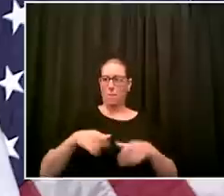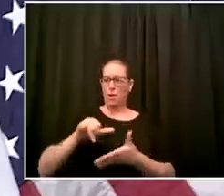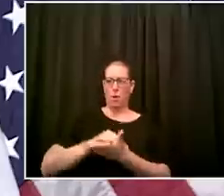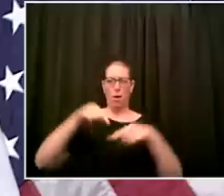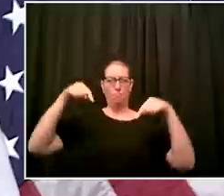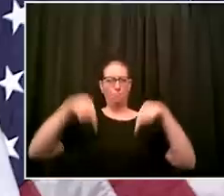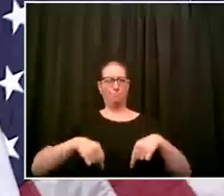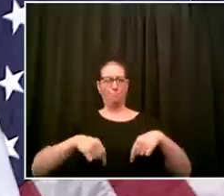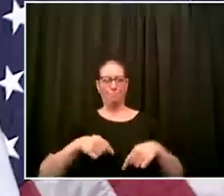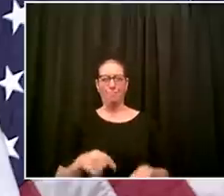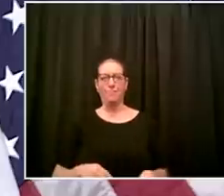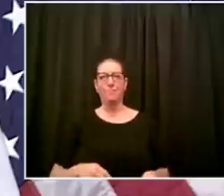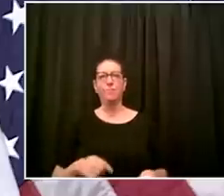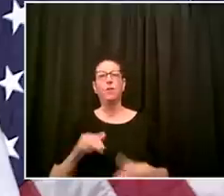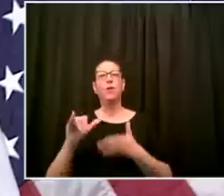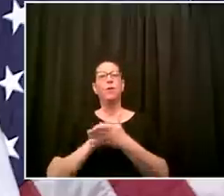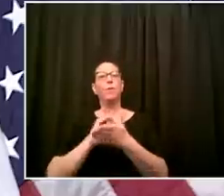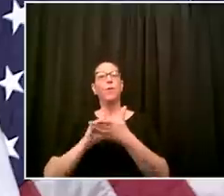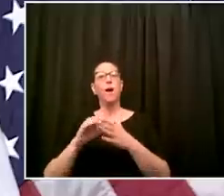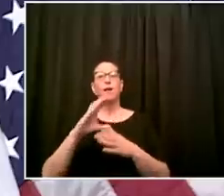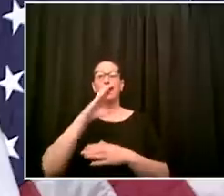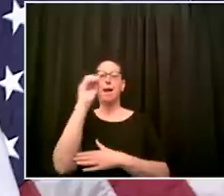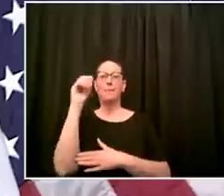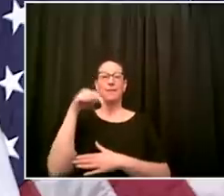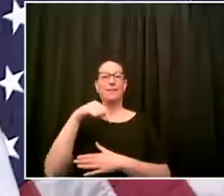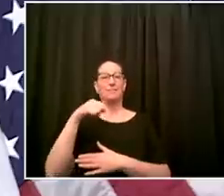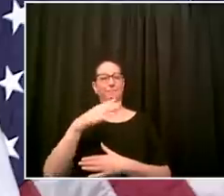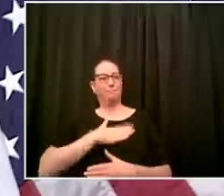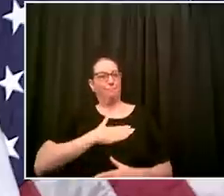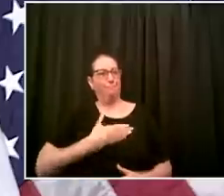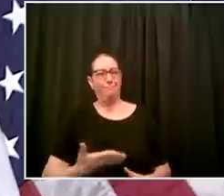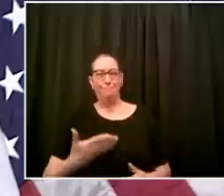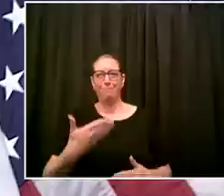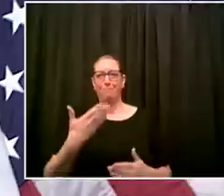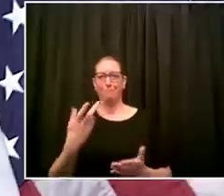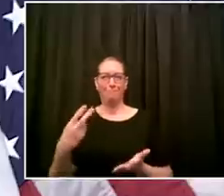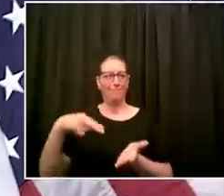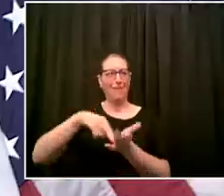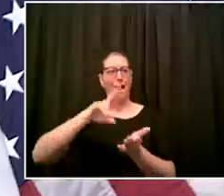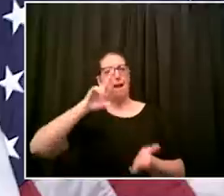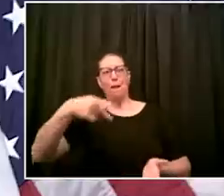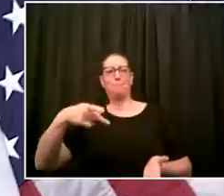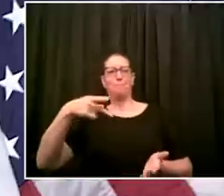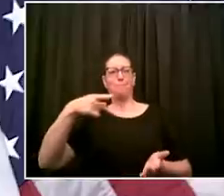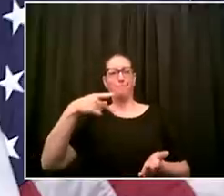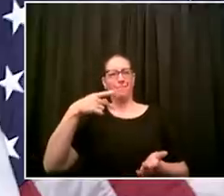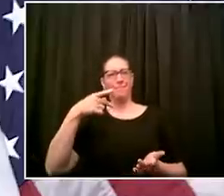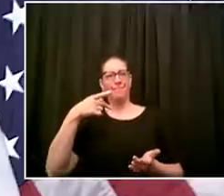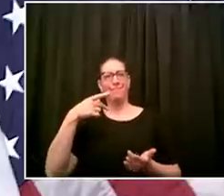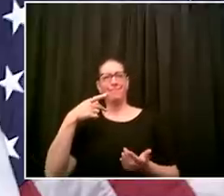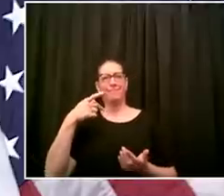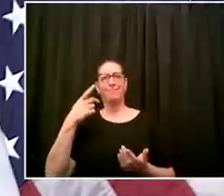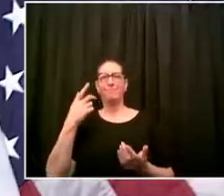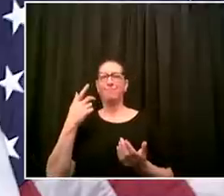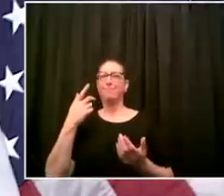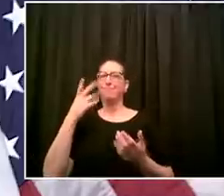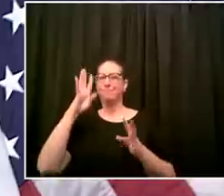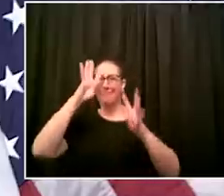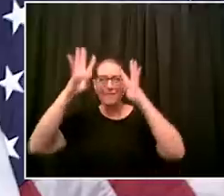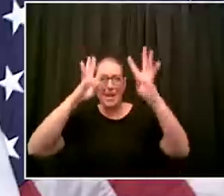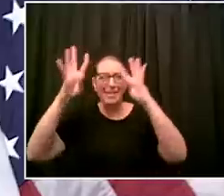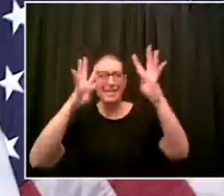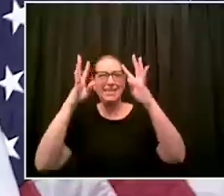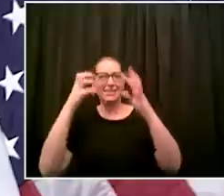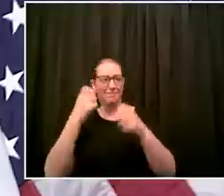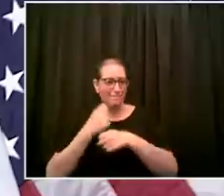new york experts inventors scientists people stepped up and they found a way and this is